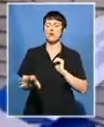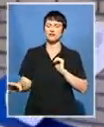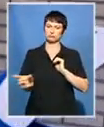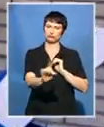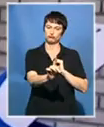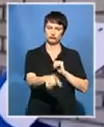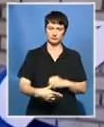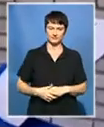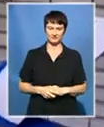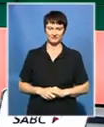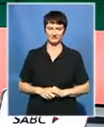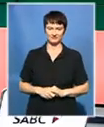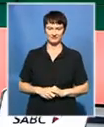Seniors, Cape Town.